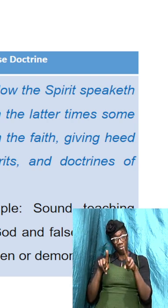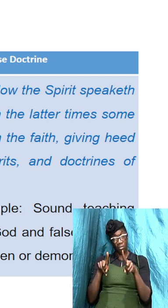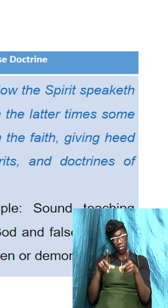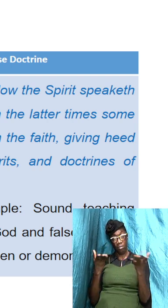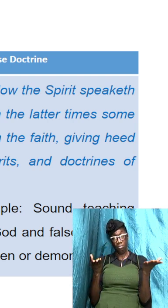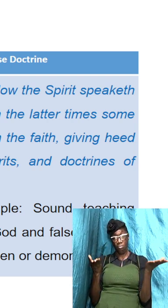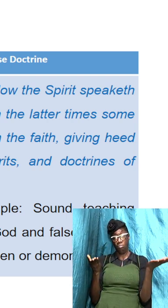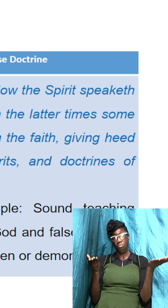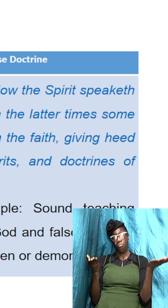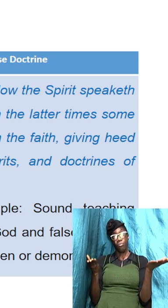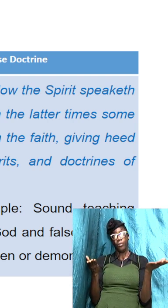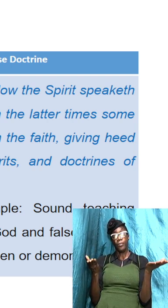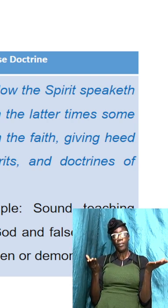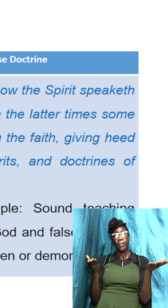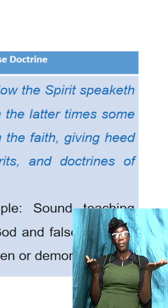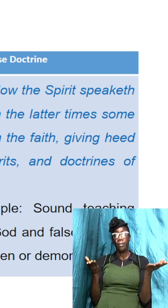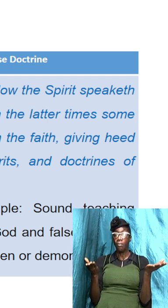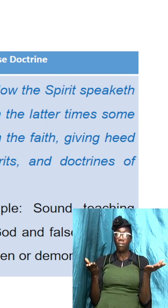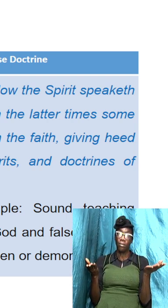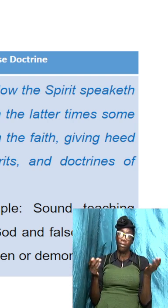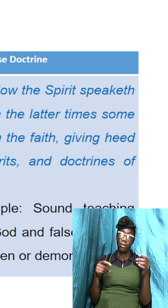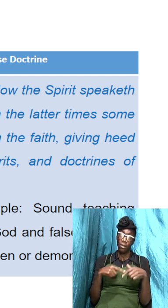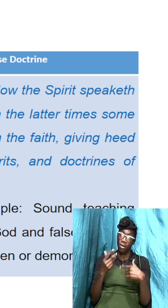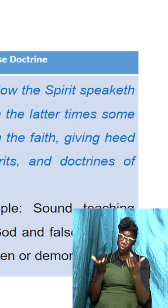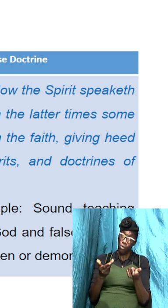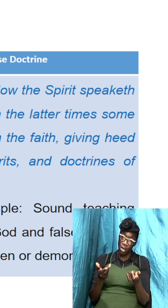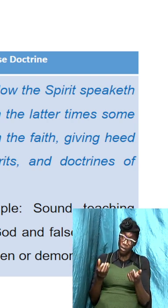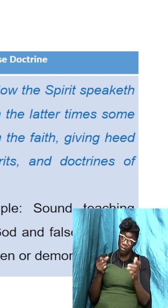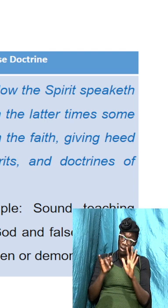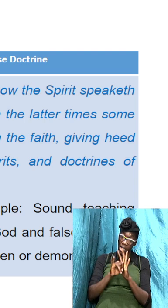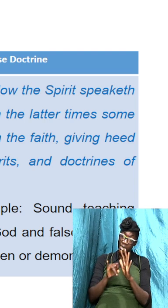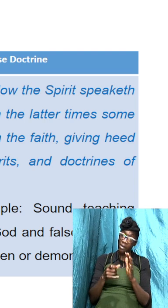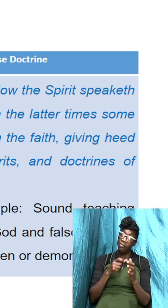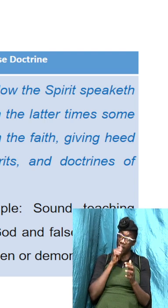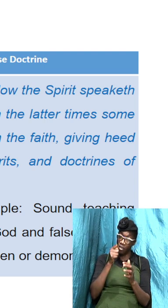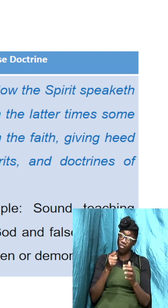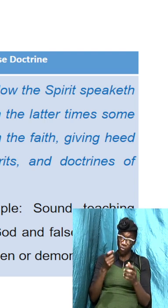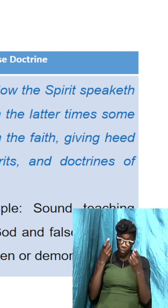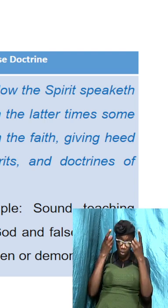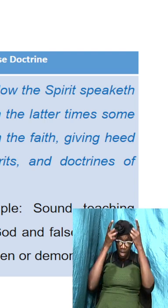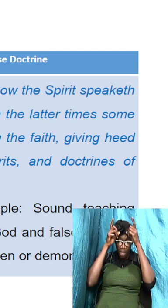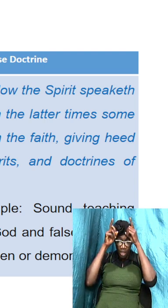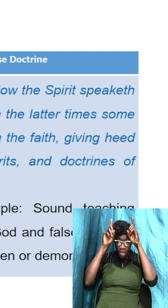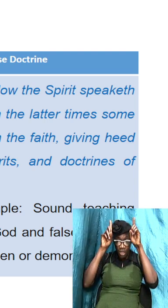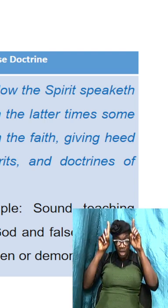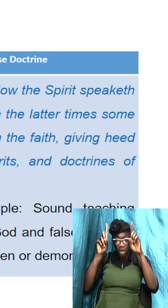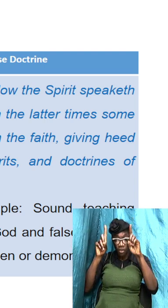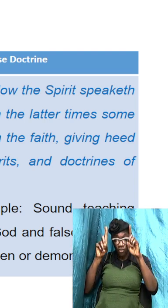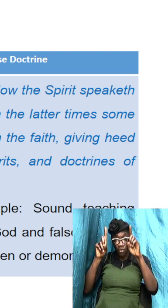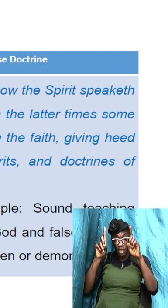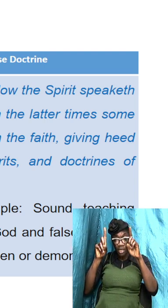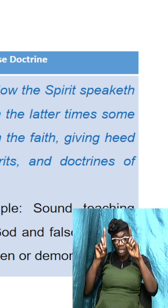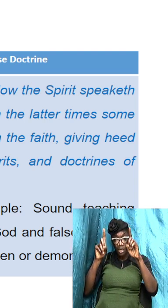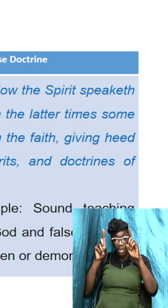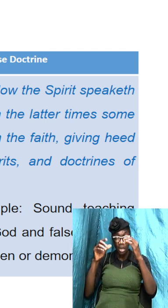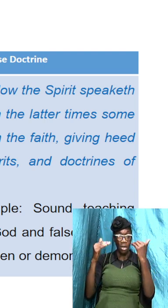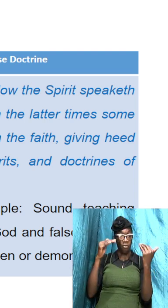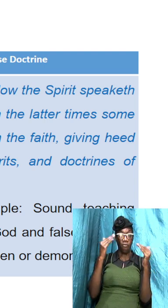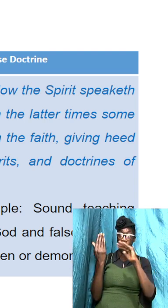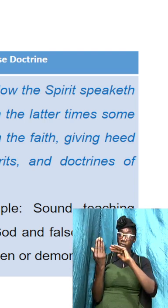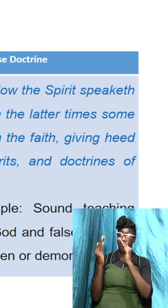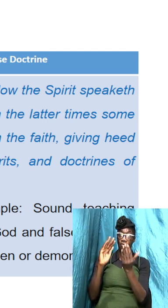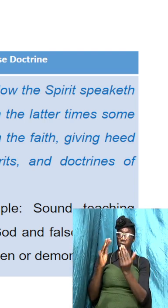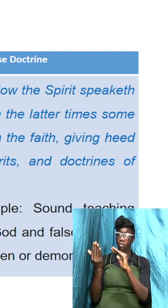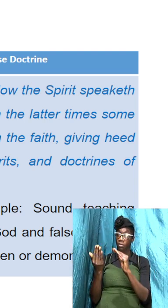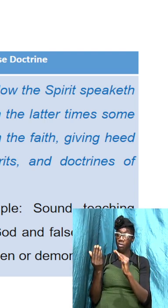so we when you want to identify true doctrine versus the false you have to look in the